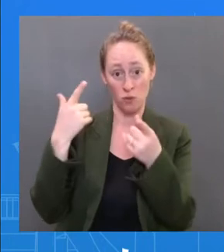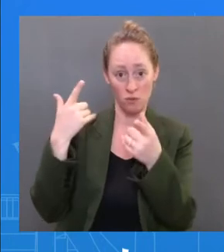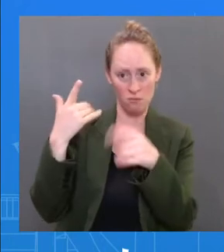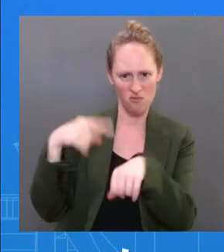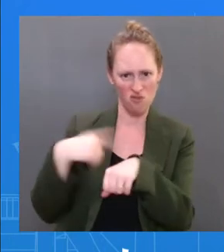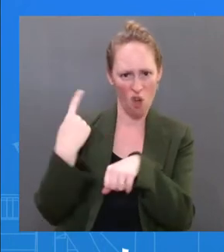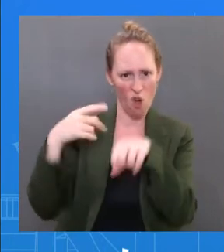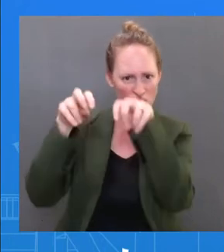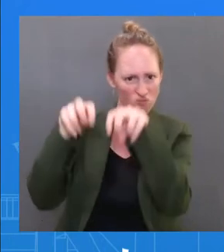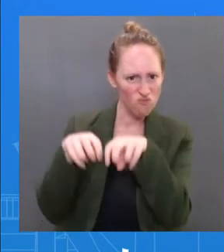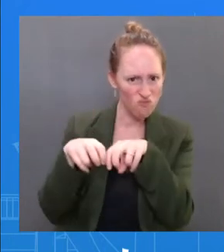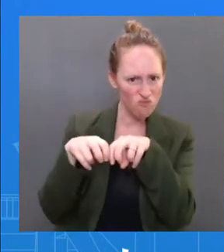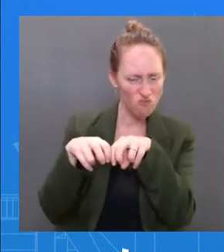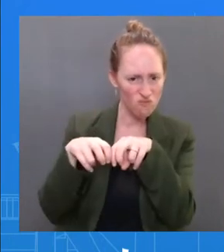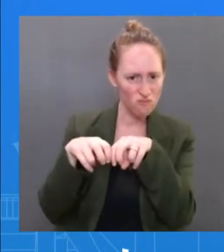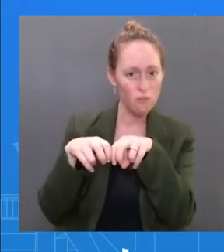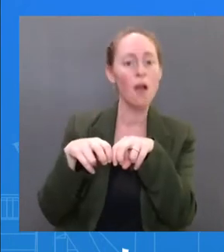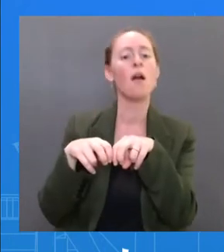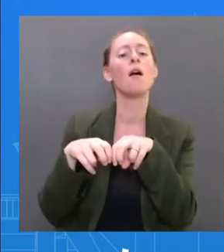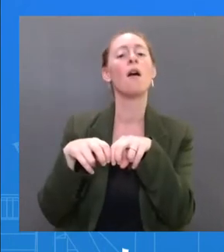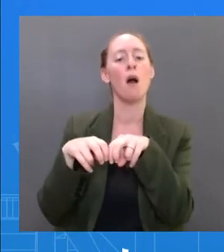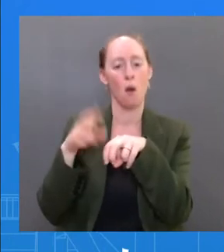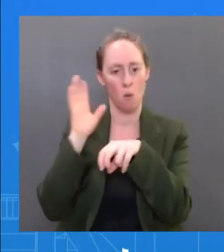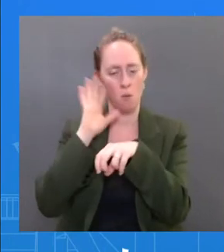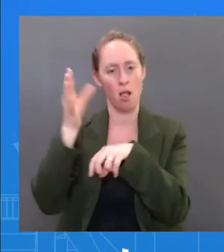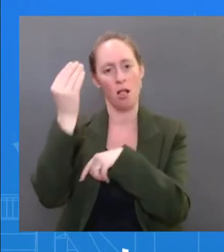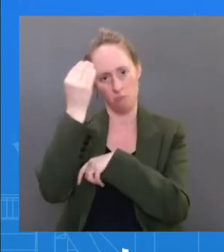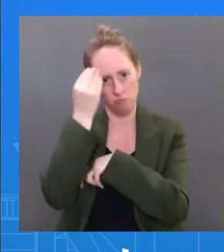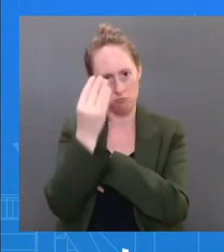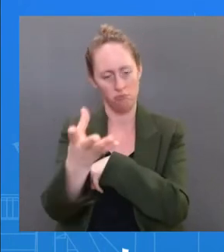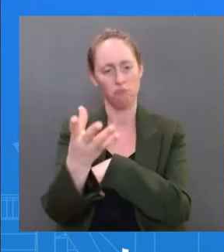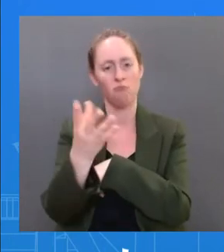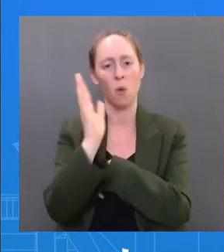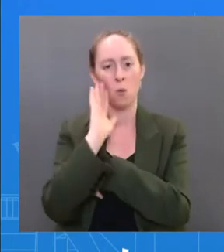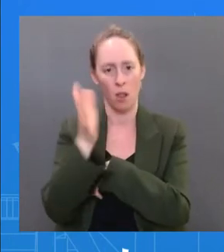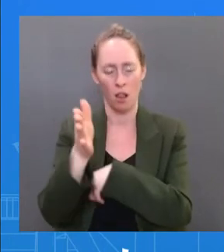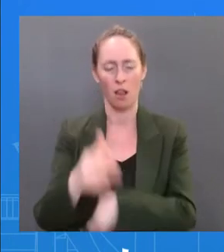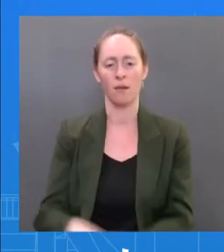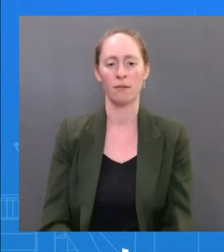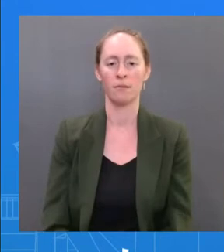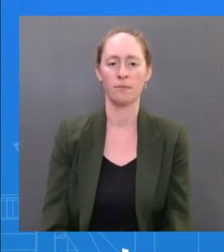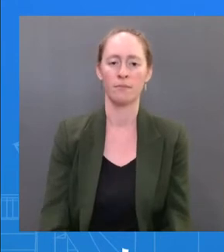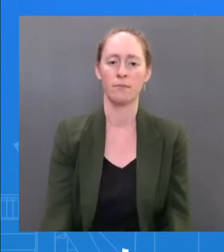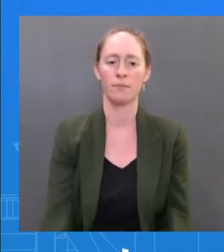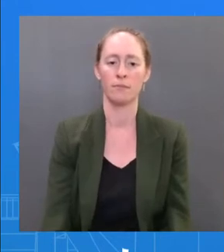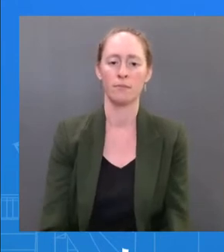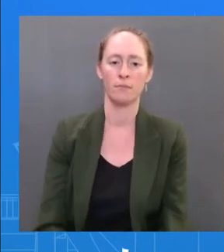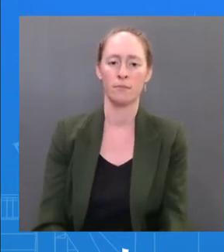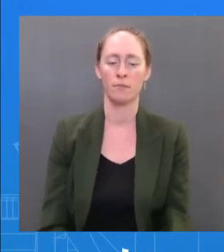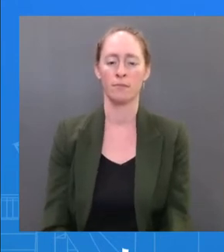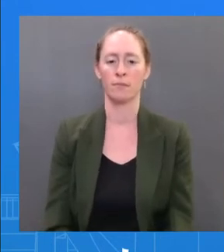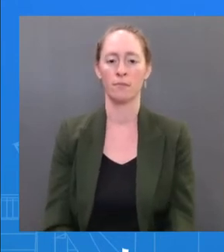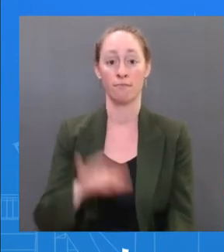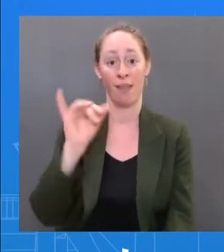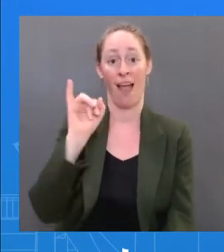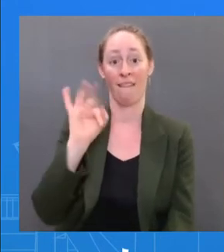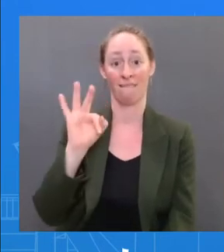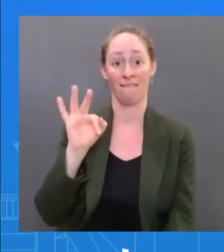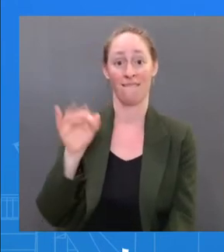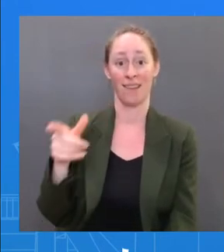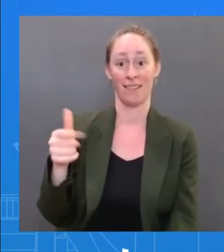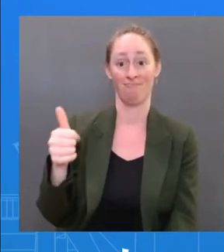share that individual who's a staff member if they have tested positive. That has been, that has actually been